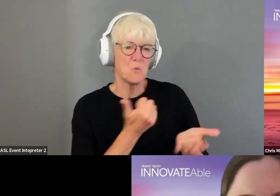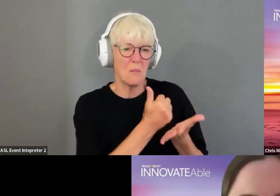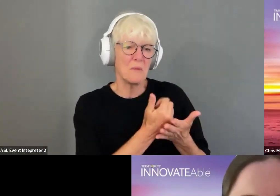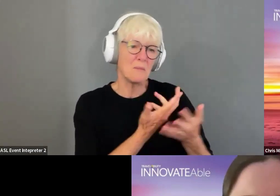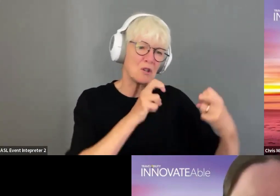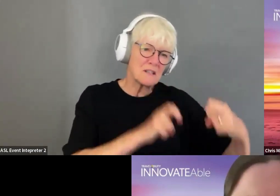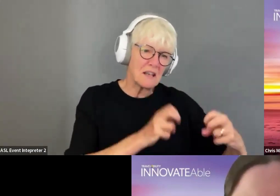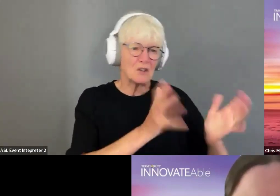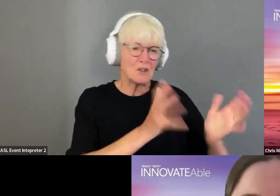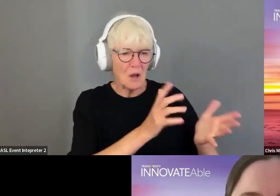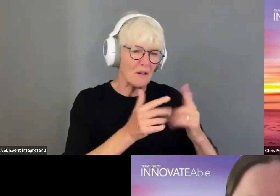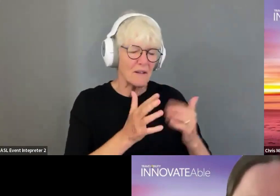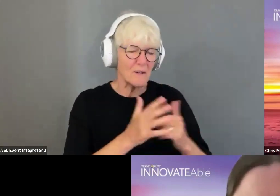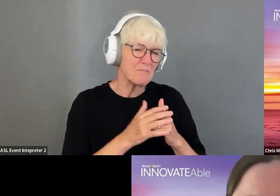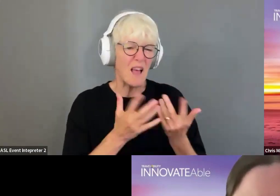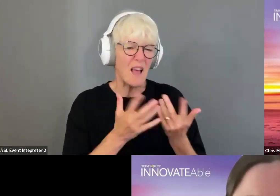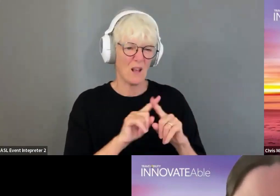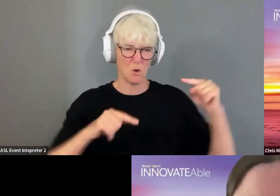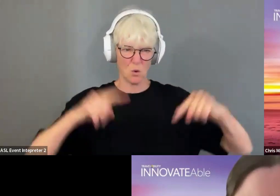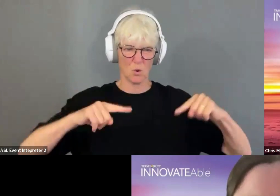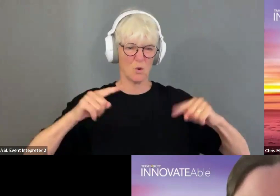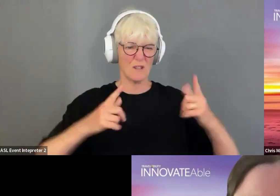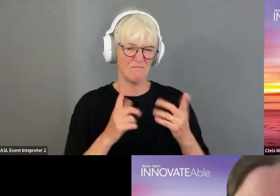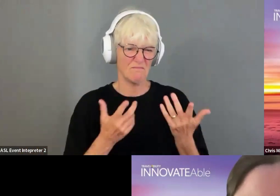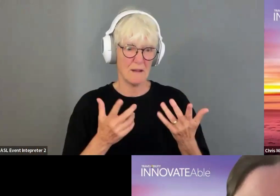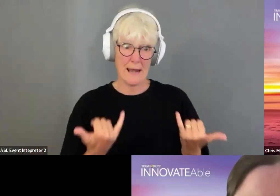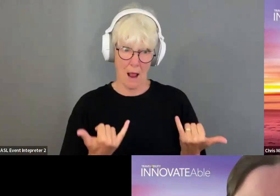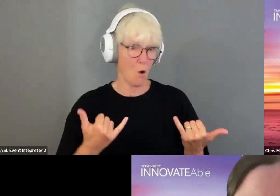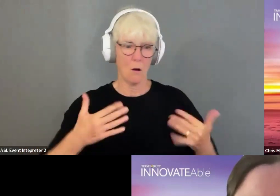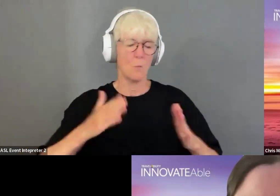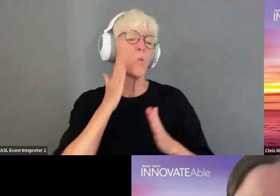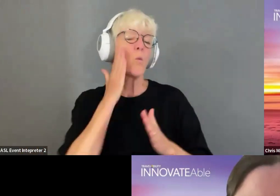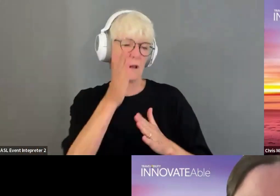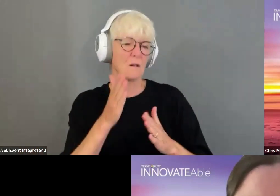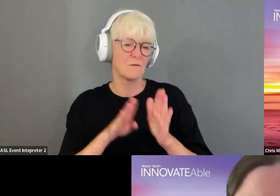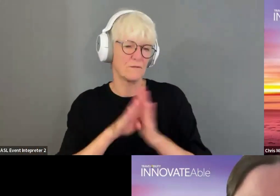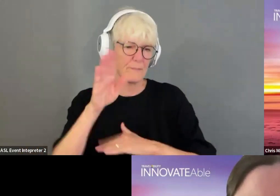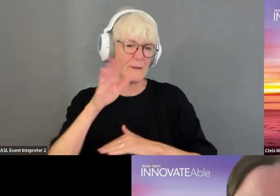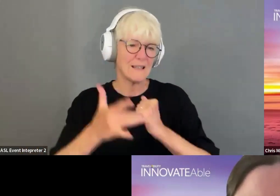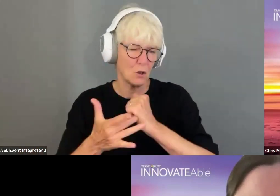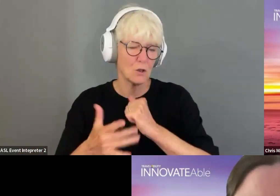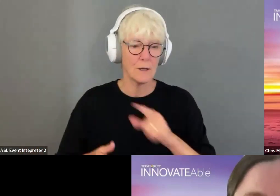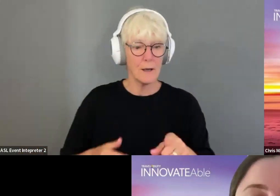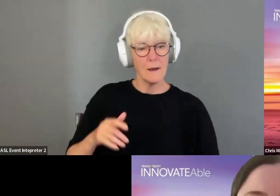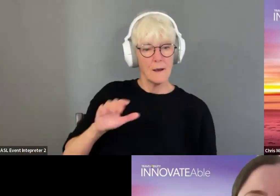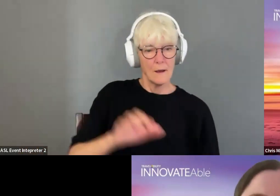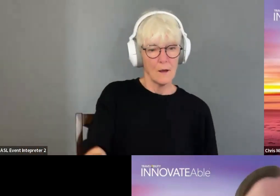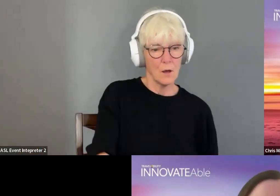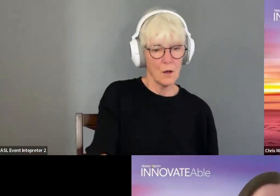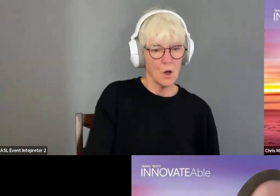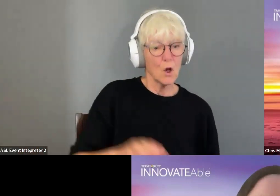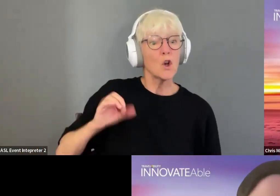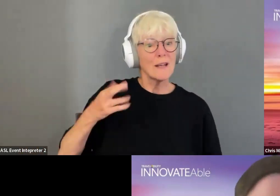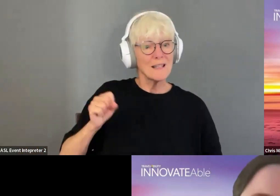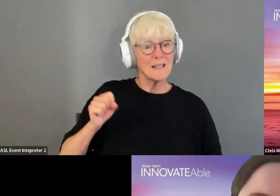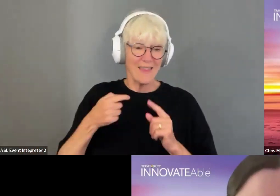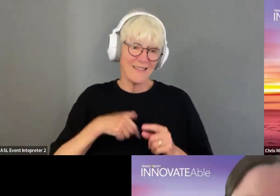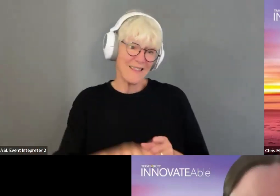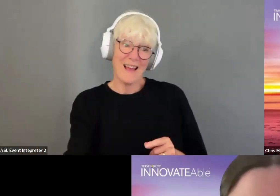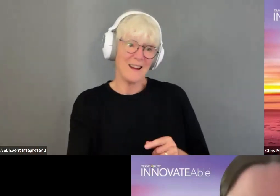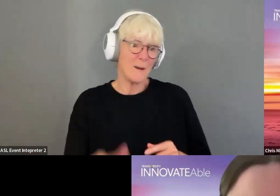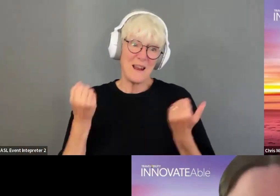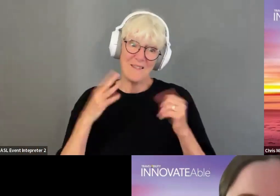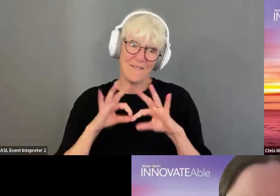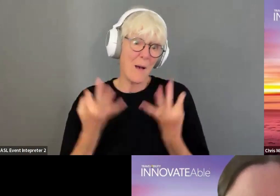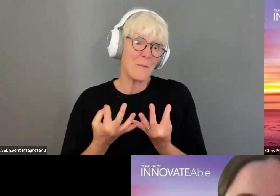I also think as it relates to travel, I think a lot of families, if they had something like this, they'd probably pay a premium so they can take the vacation and